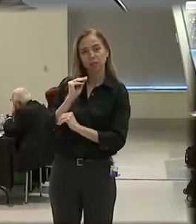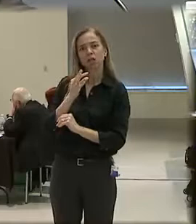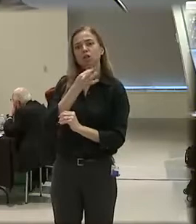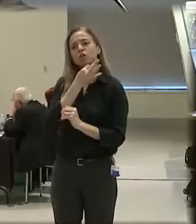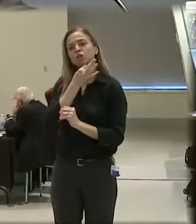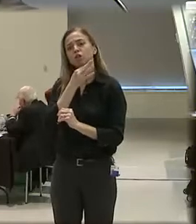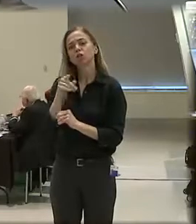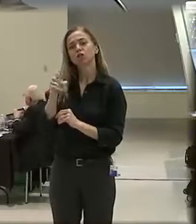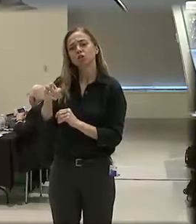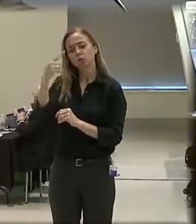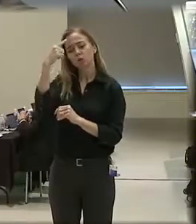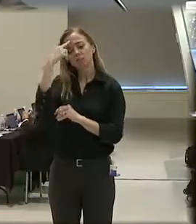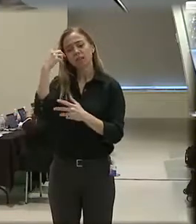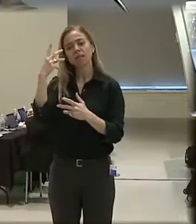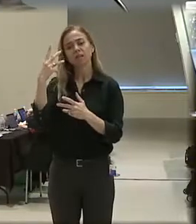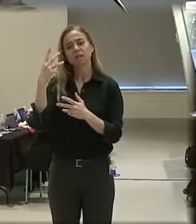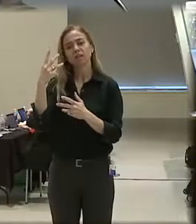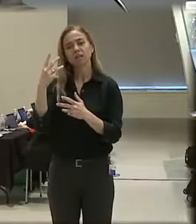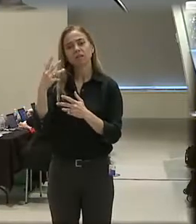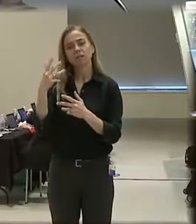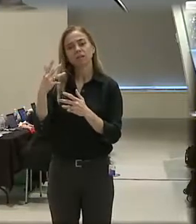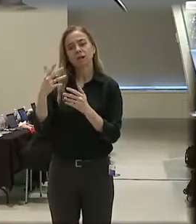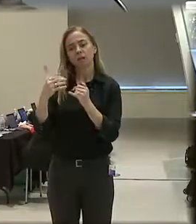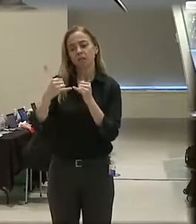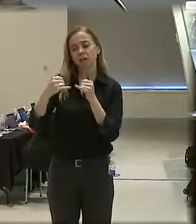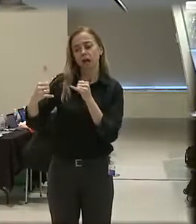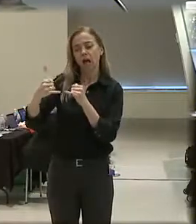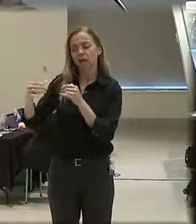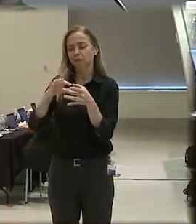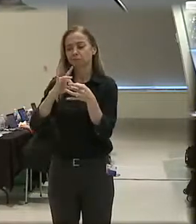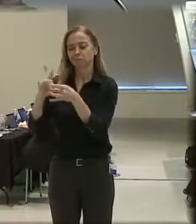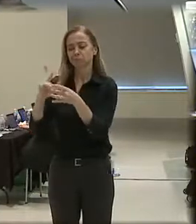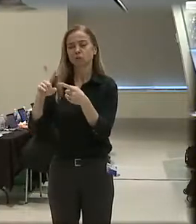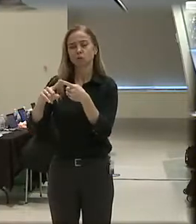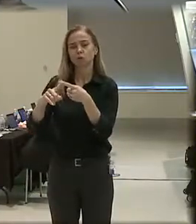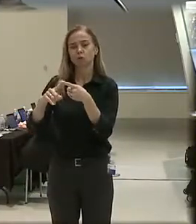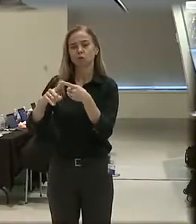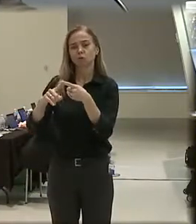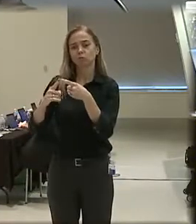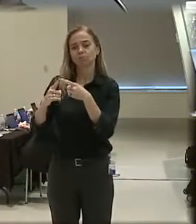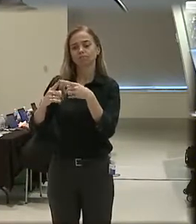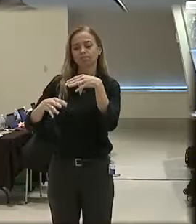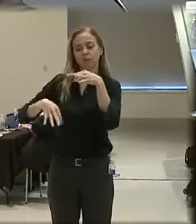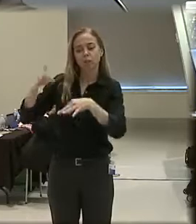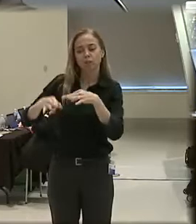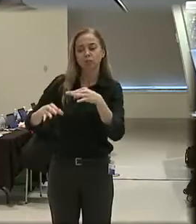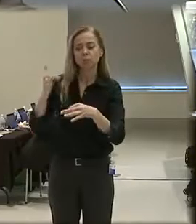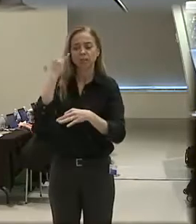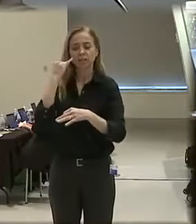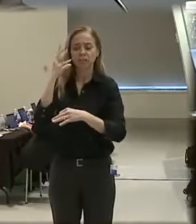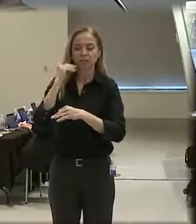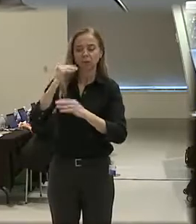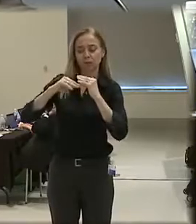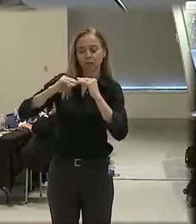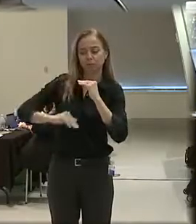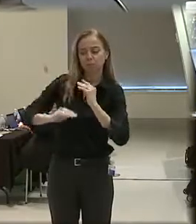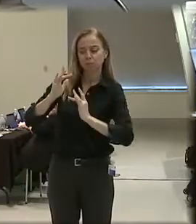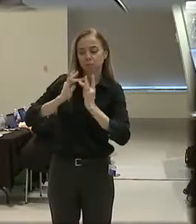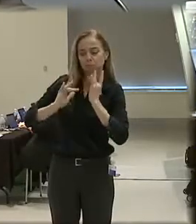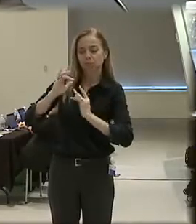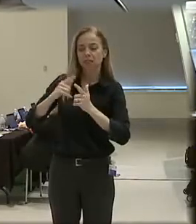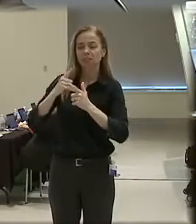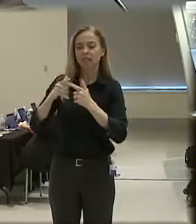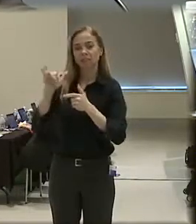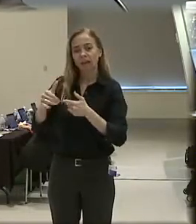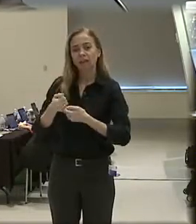curious whether you think that reliance on judgment, when people are dealing with situations where they're less experienced, creates some of the problems that we've